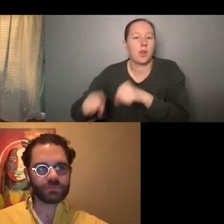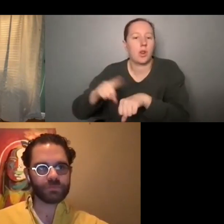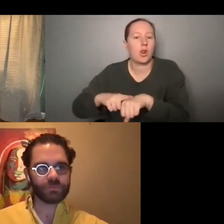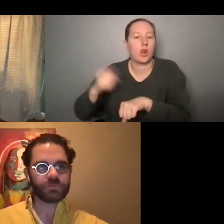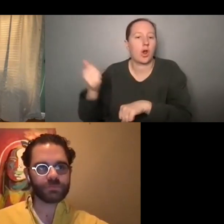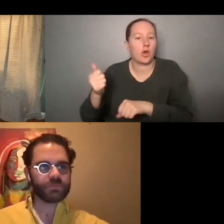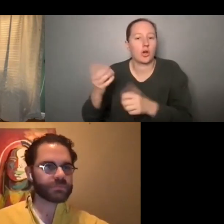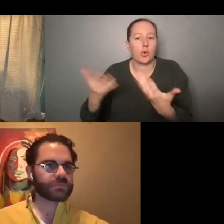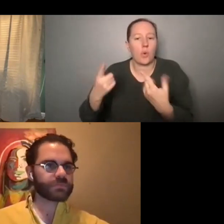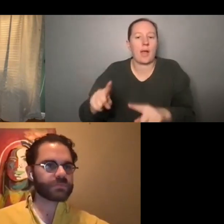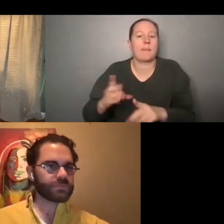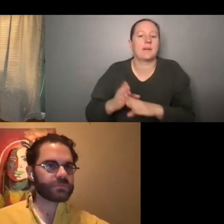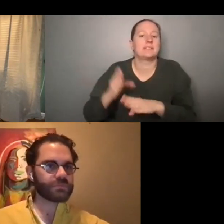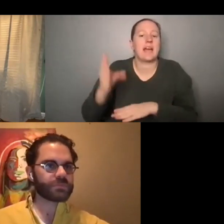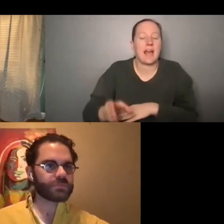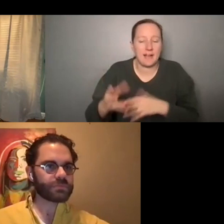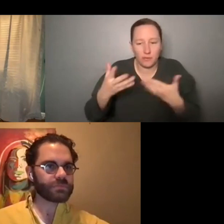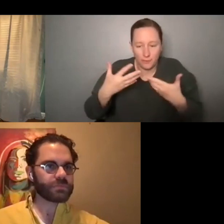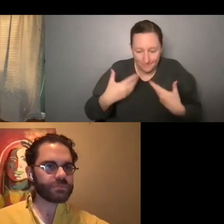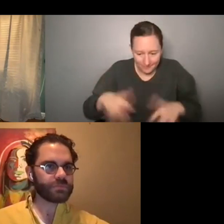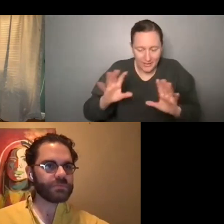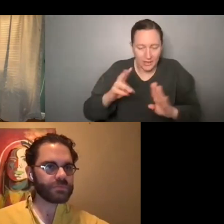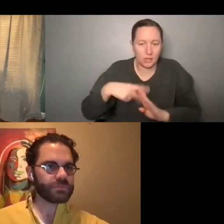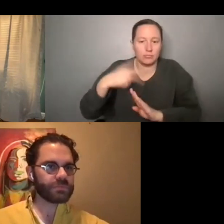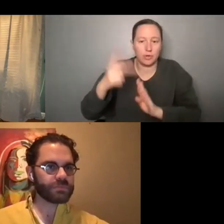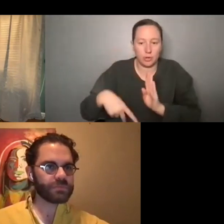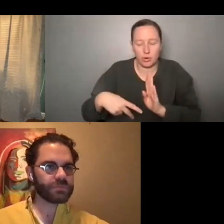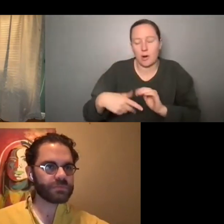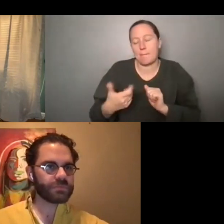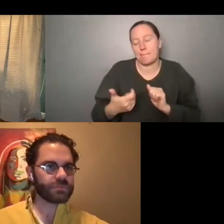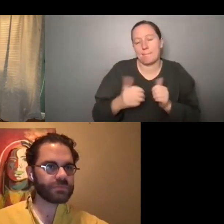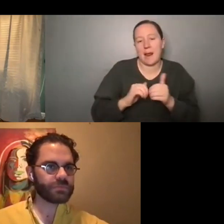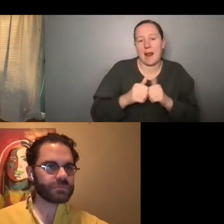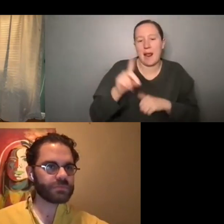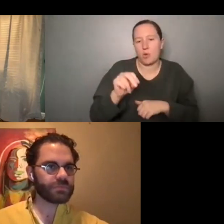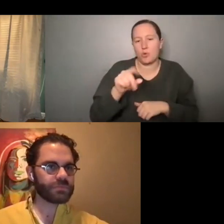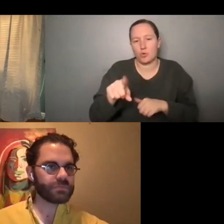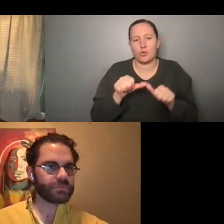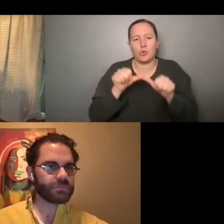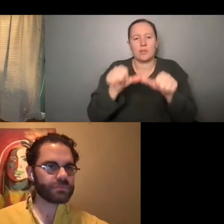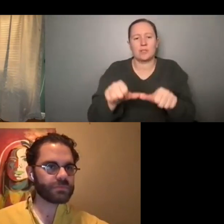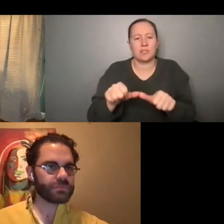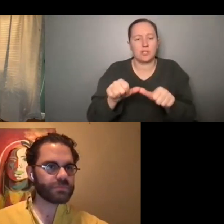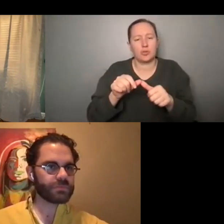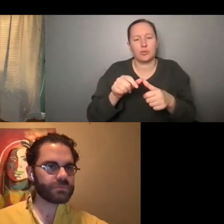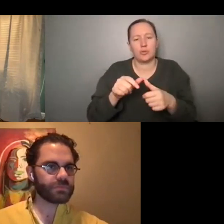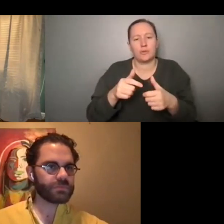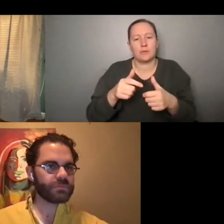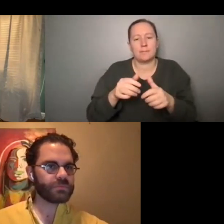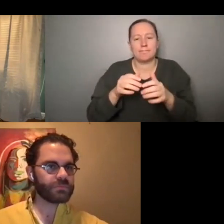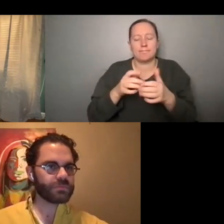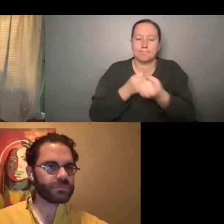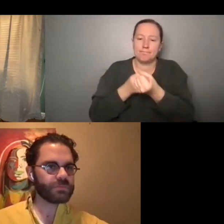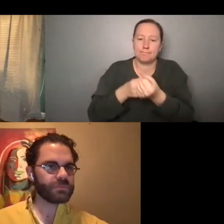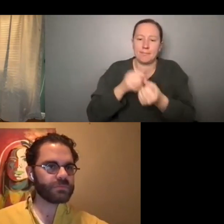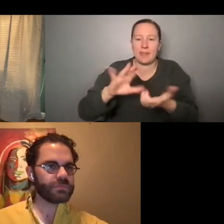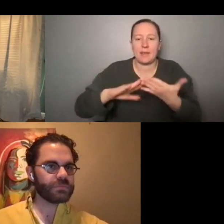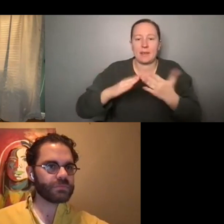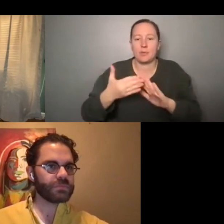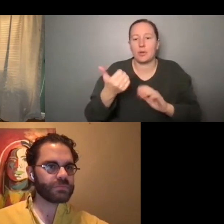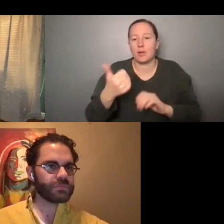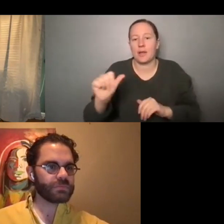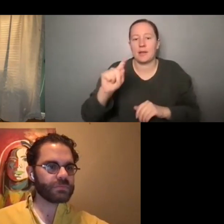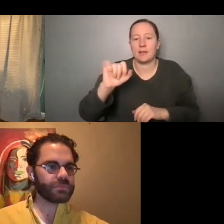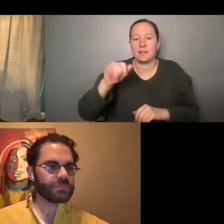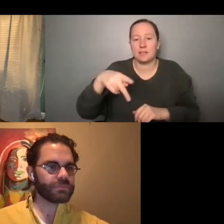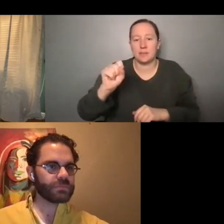what happens after the pipeline program. Um, how do you kind of continue building that community? Um, do you all have any tips for kind of,